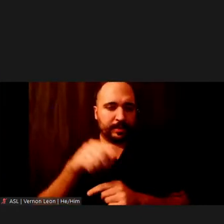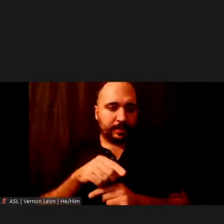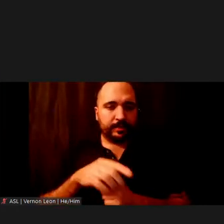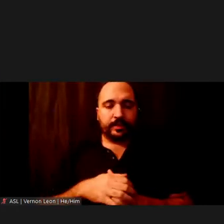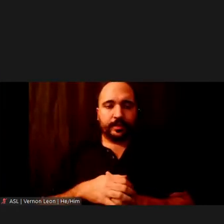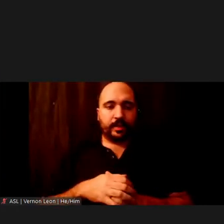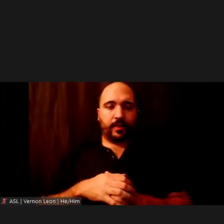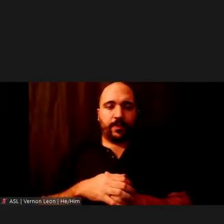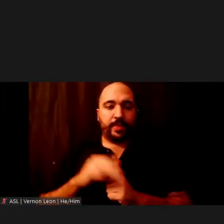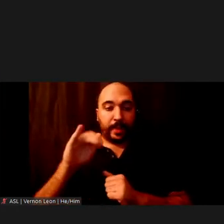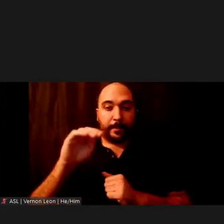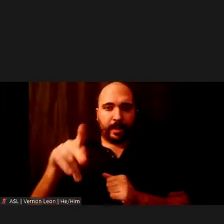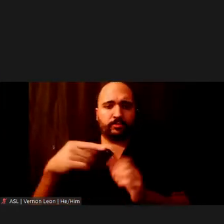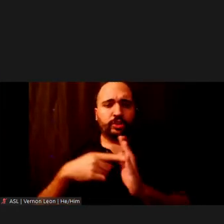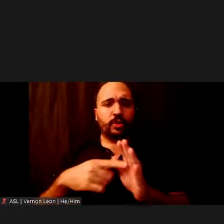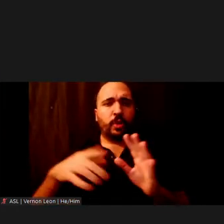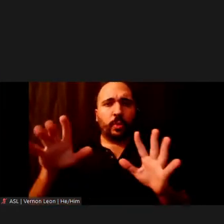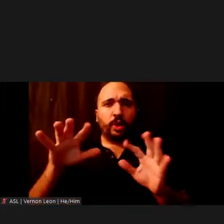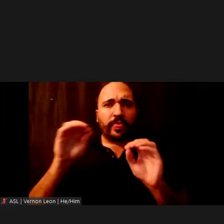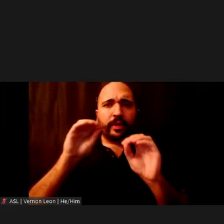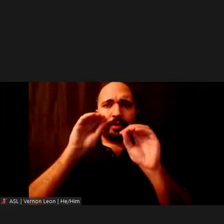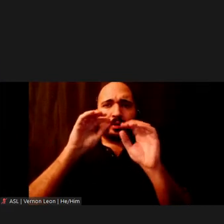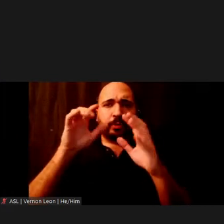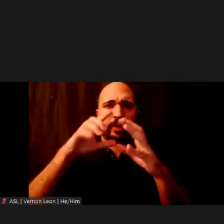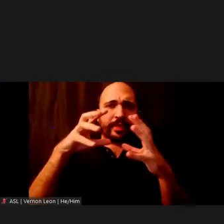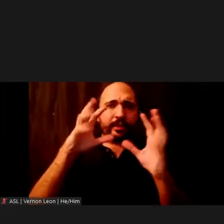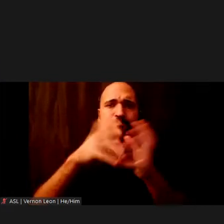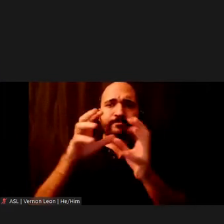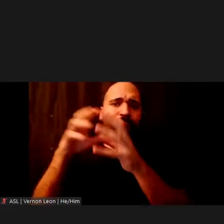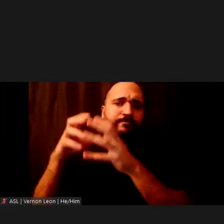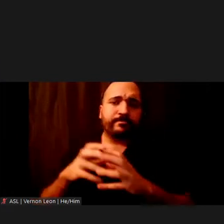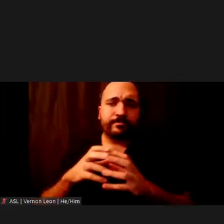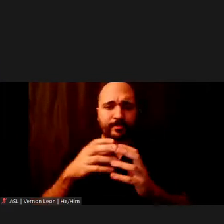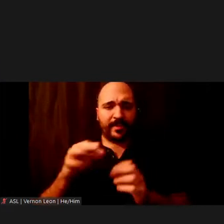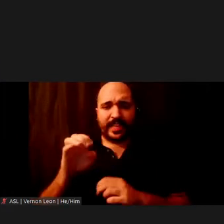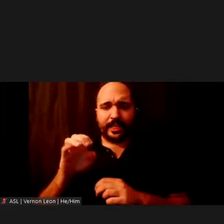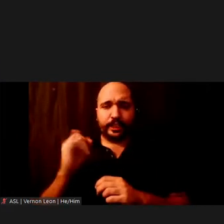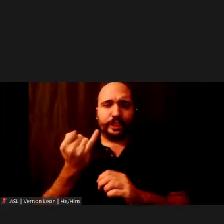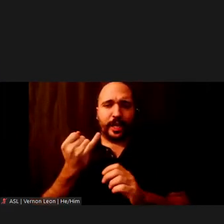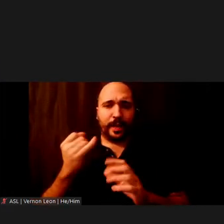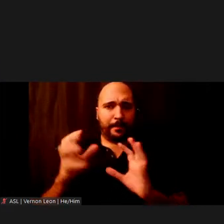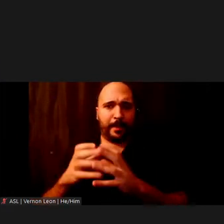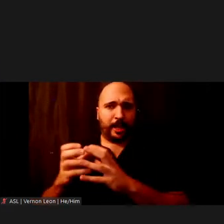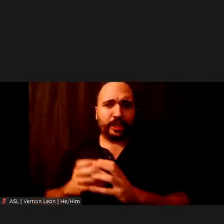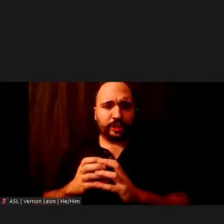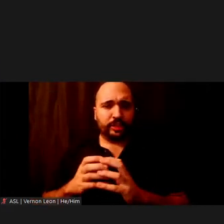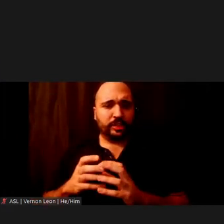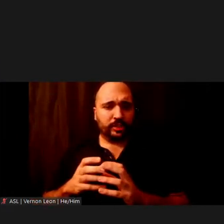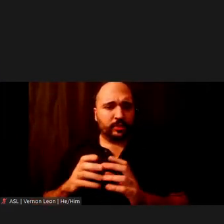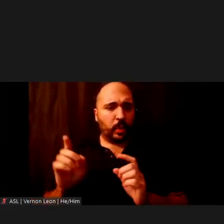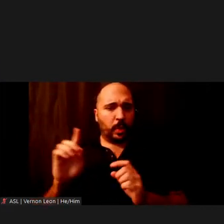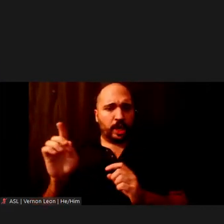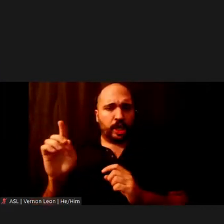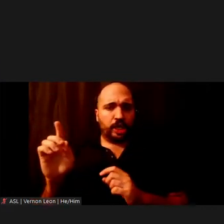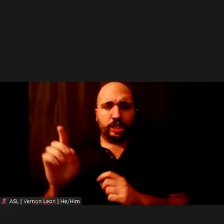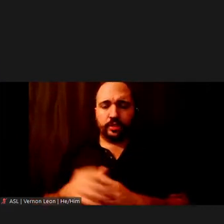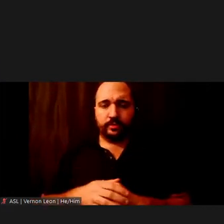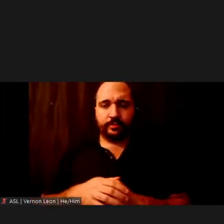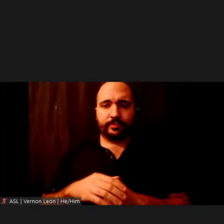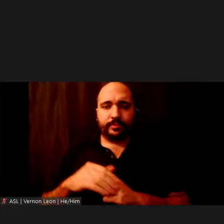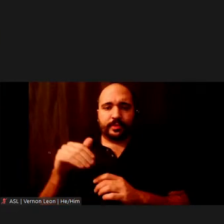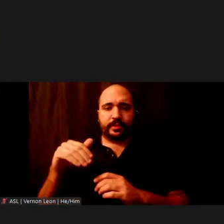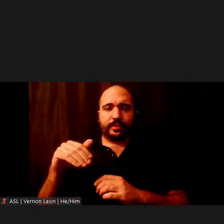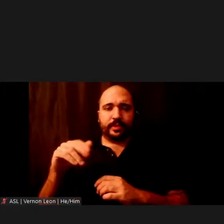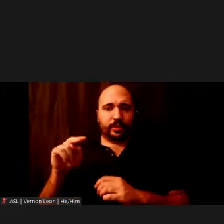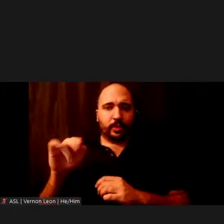This map shows the distribution in large concentrations of environmental justice populations throughout our study area. New York City